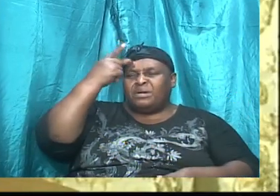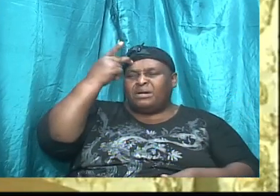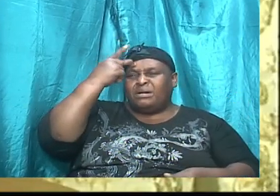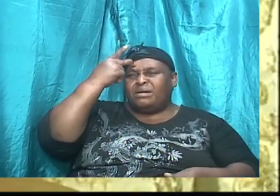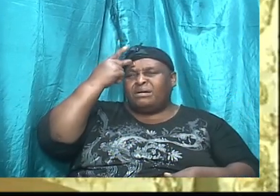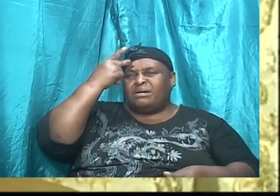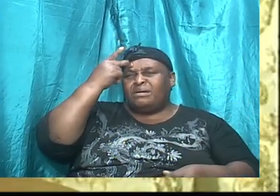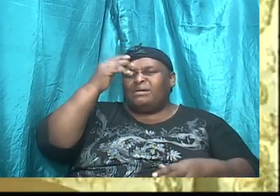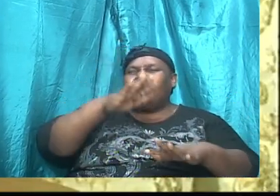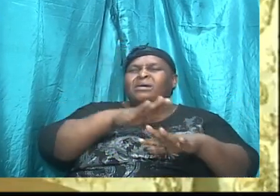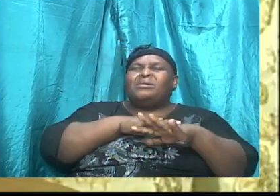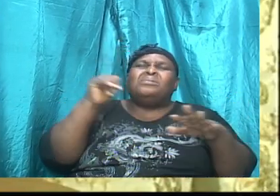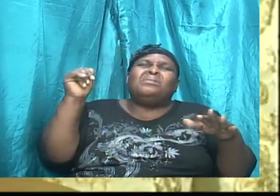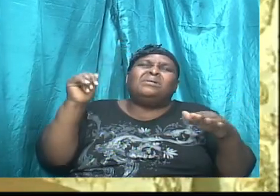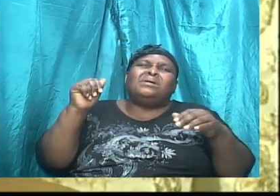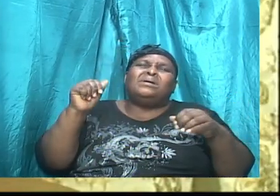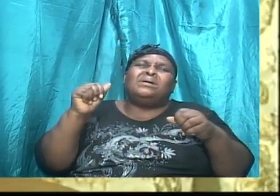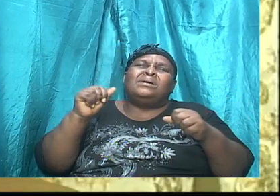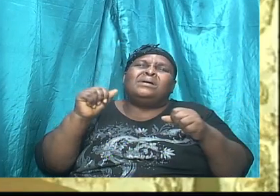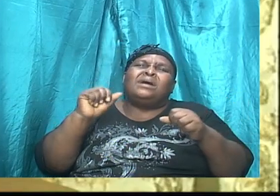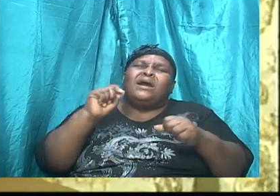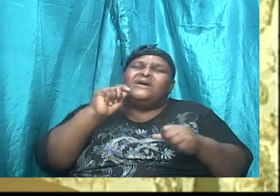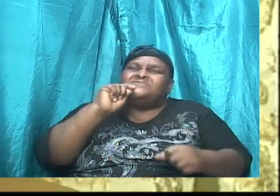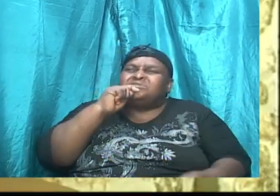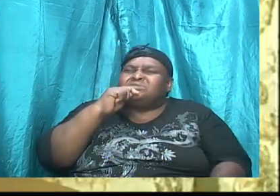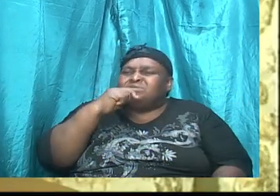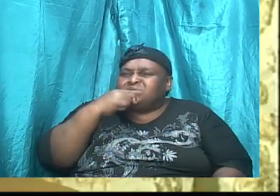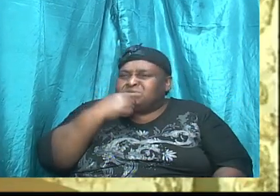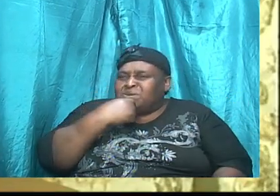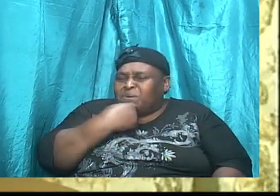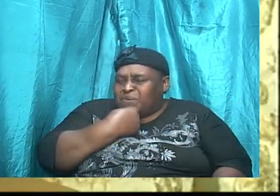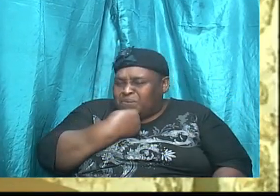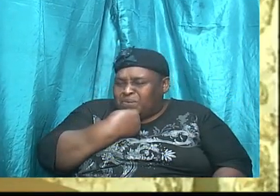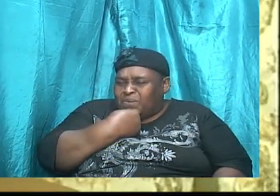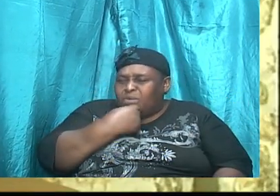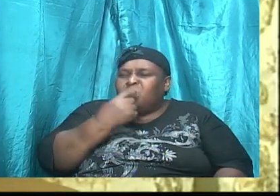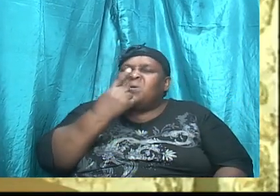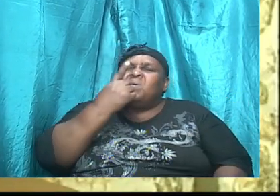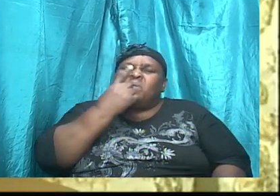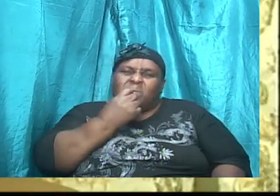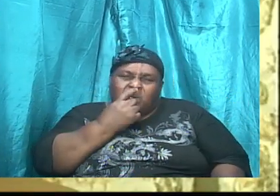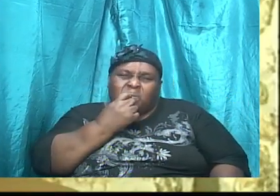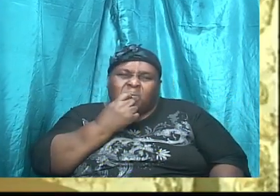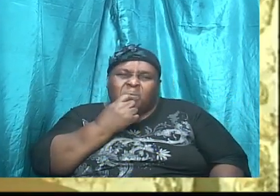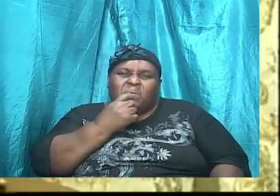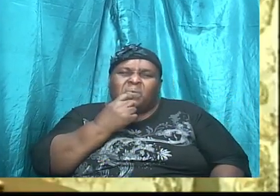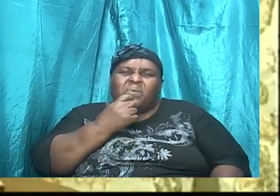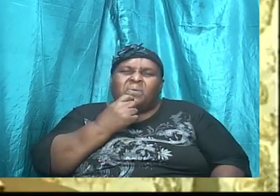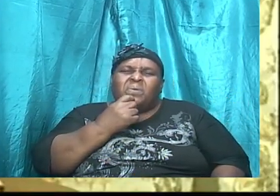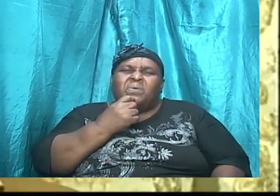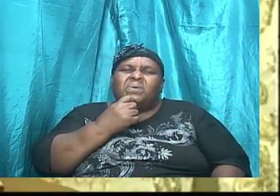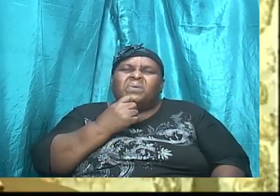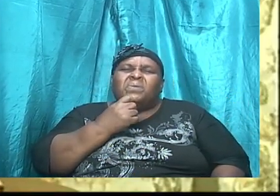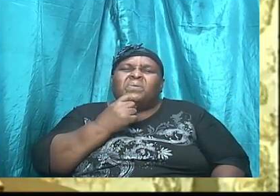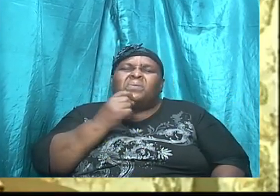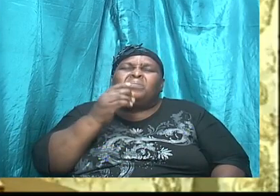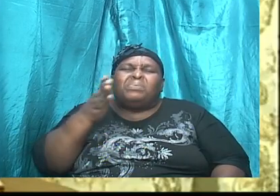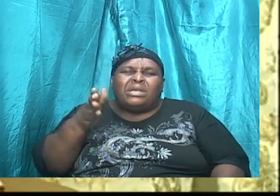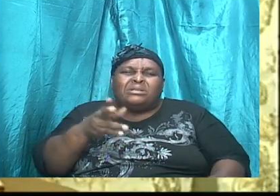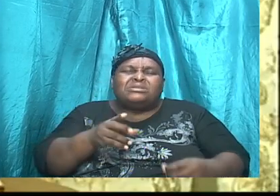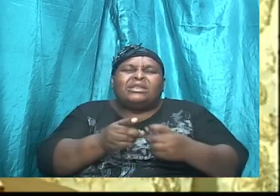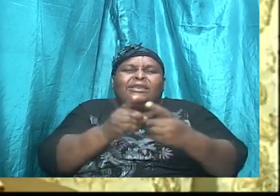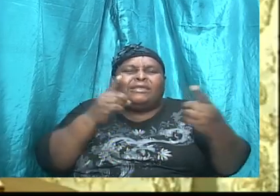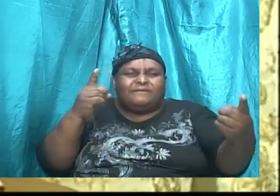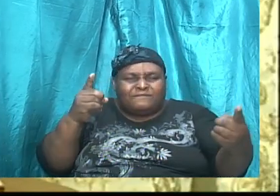a cry of anguish, as it were, that he, you know, who shall deliver him from the